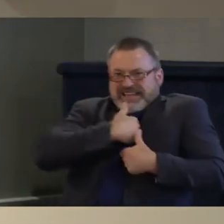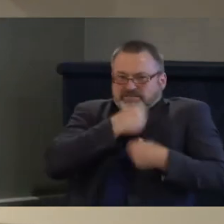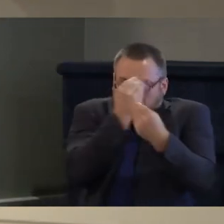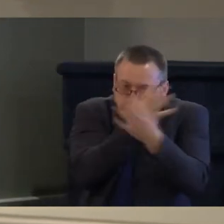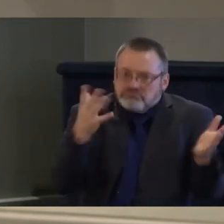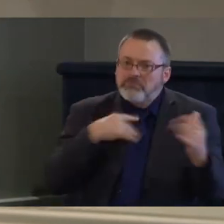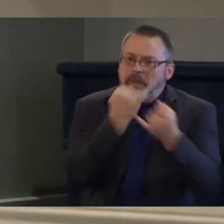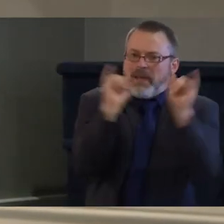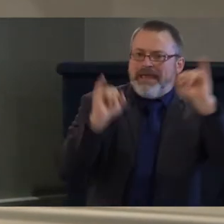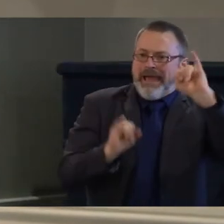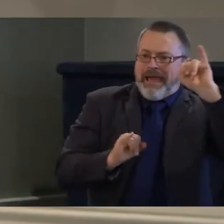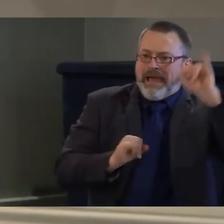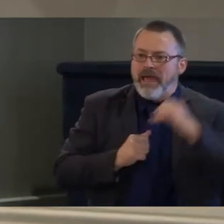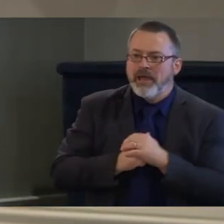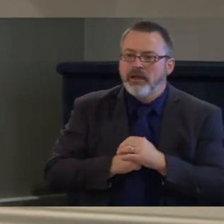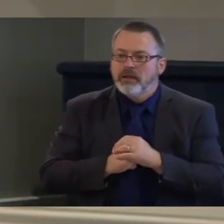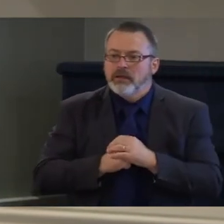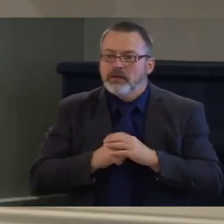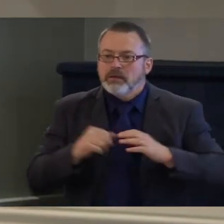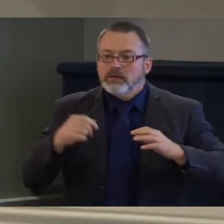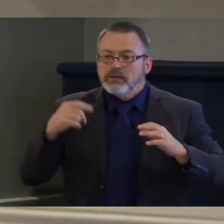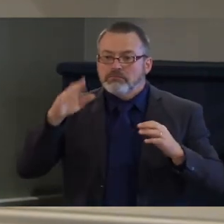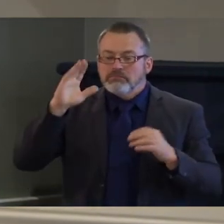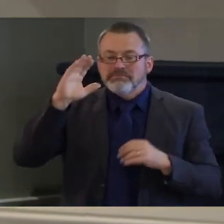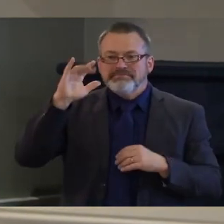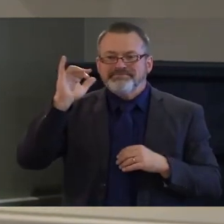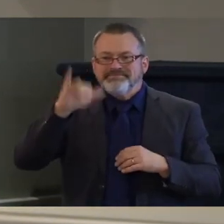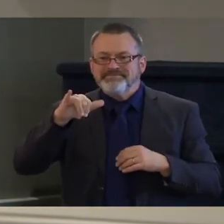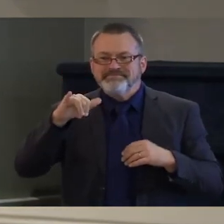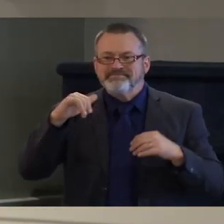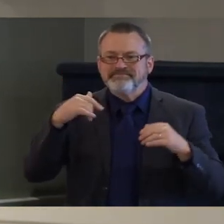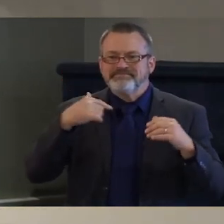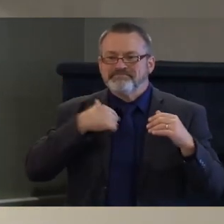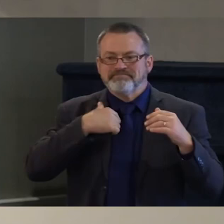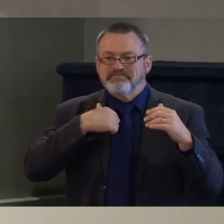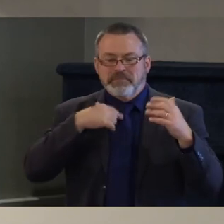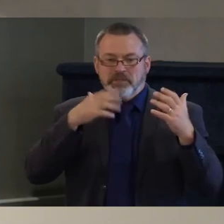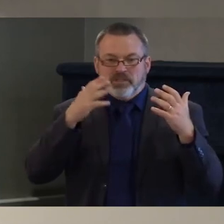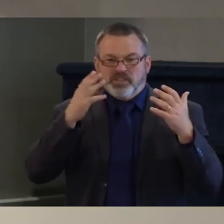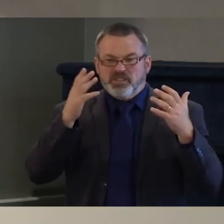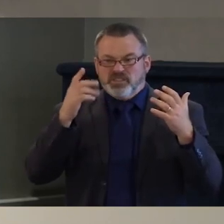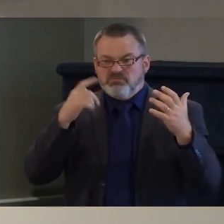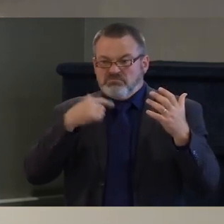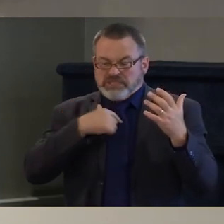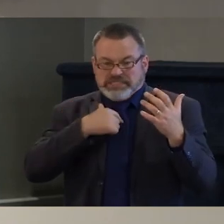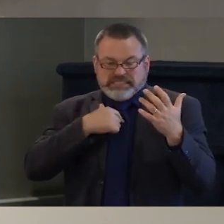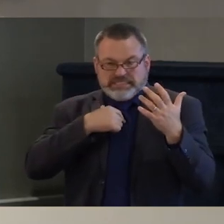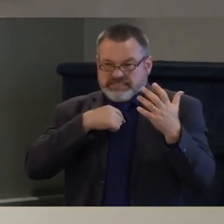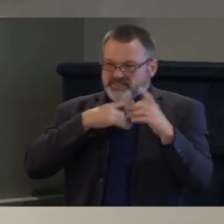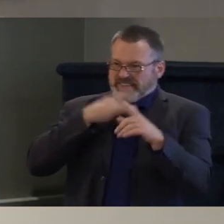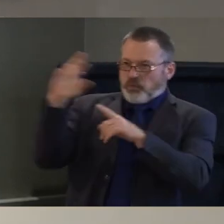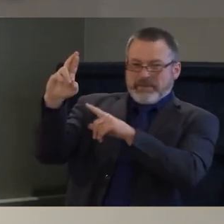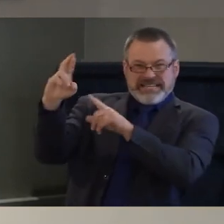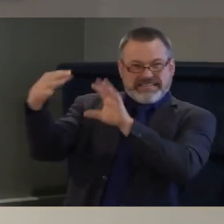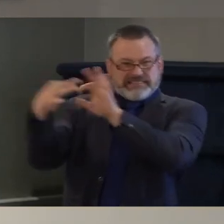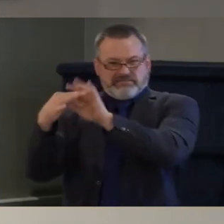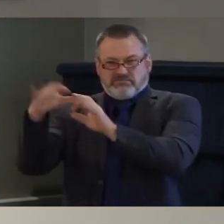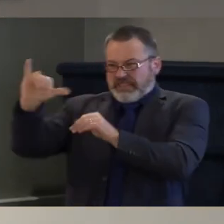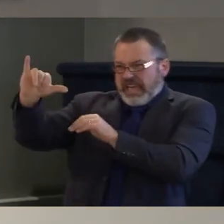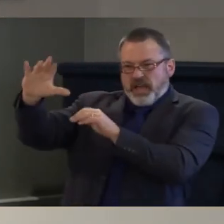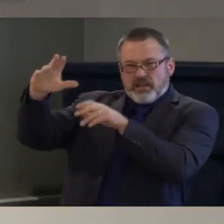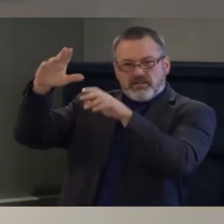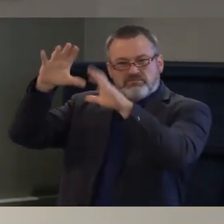renounce the nomination of the party and govern as an independent i'm an independent because i believe both